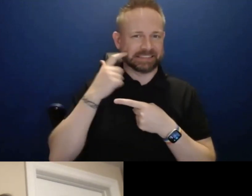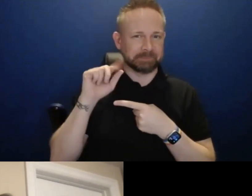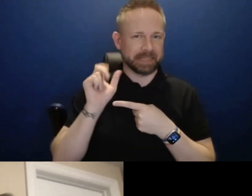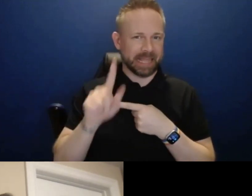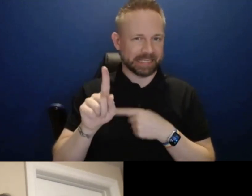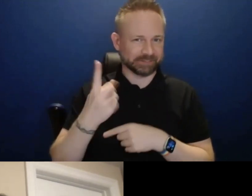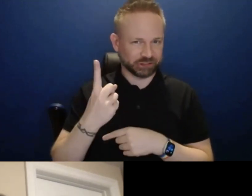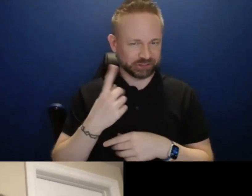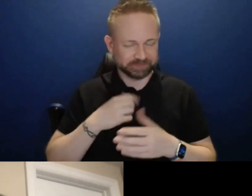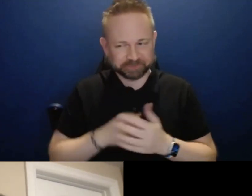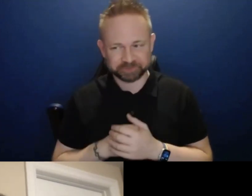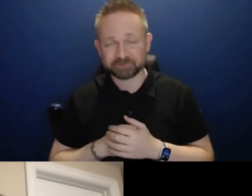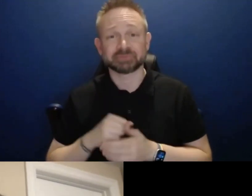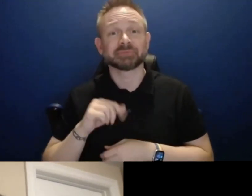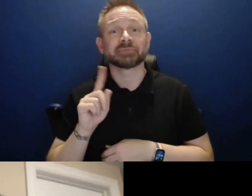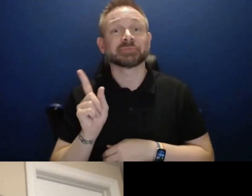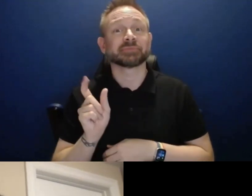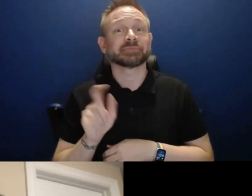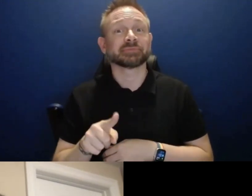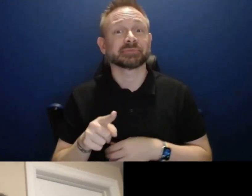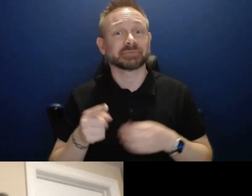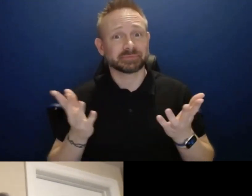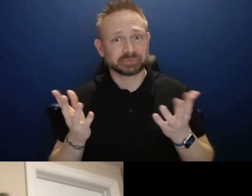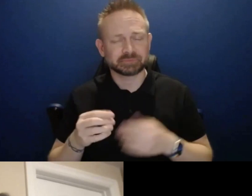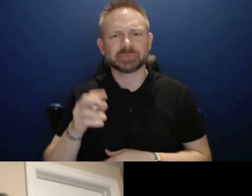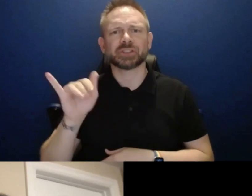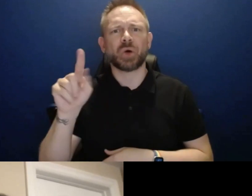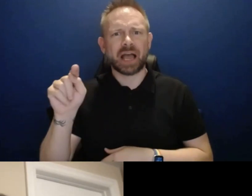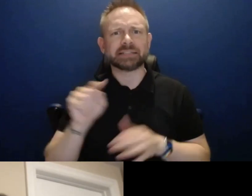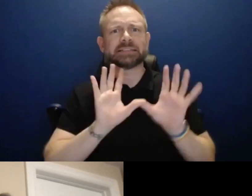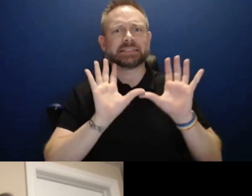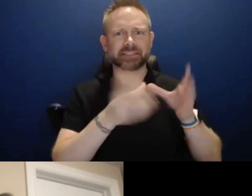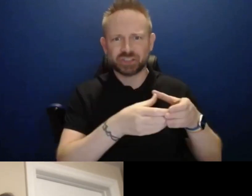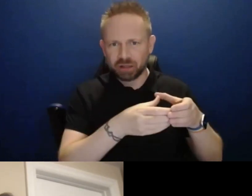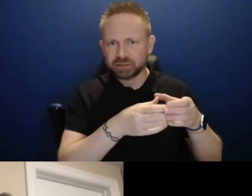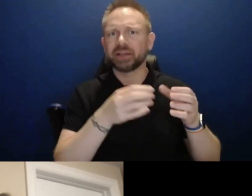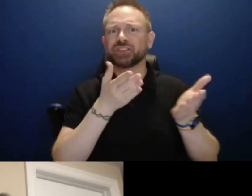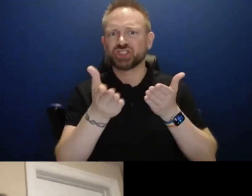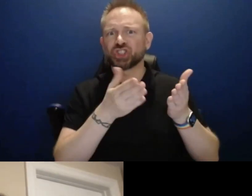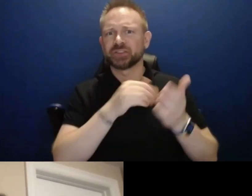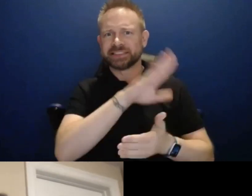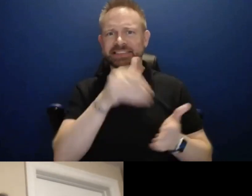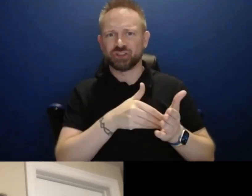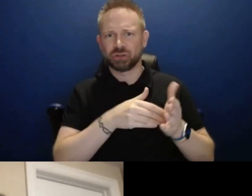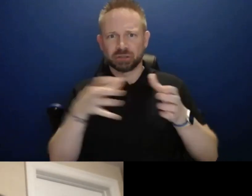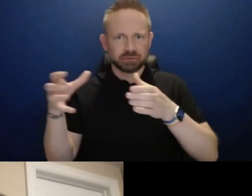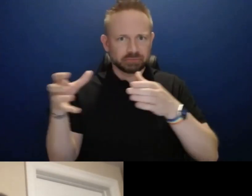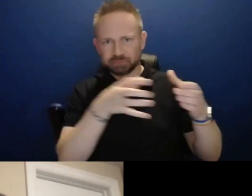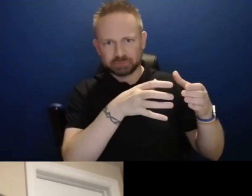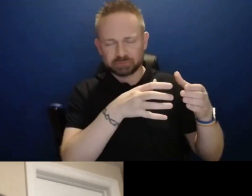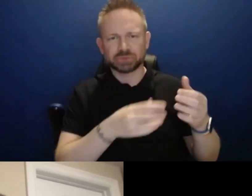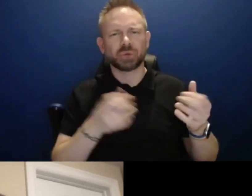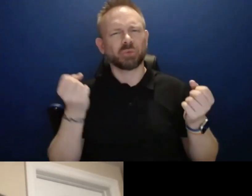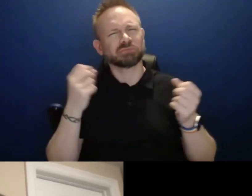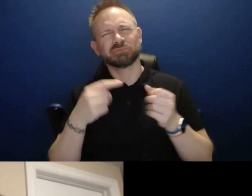Question is like, when we consider it consolidation and it services, how do we look at multimedia?